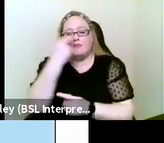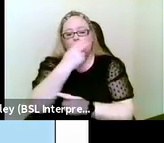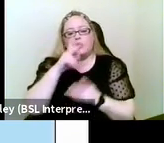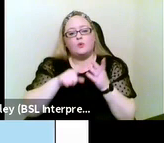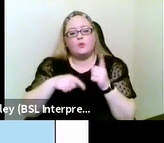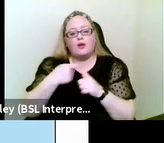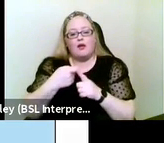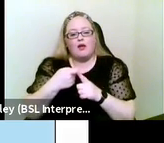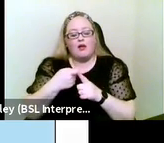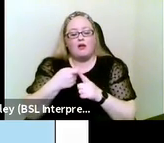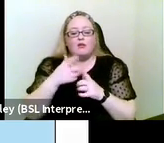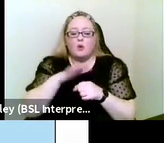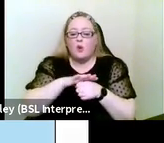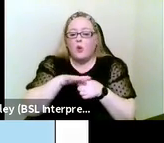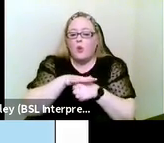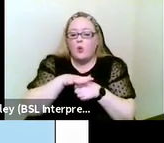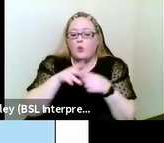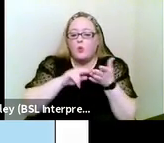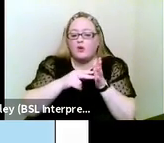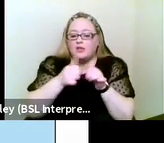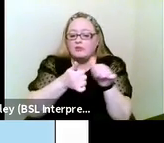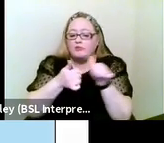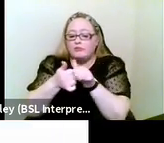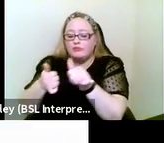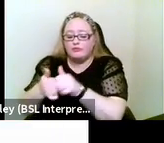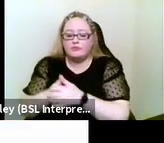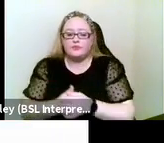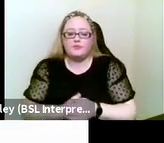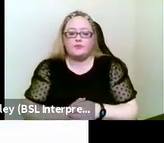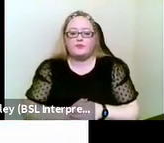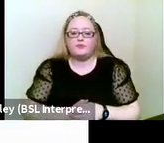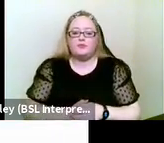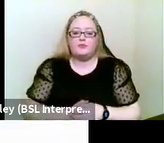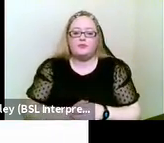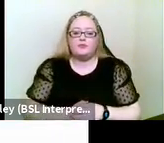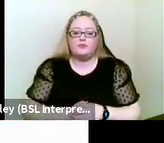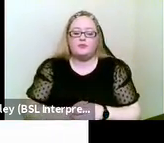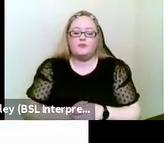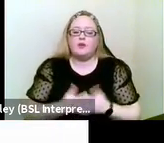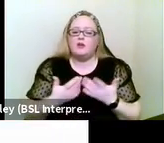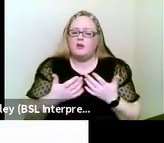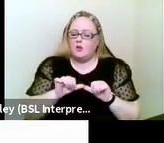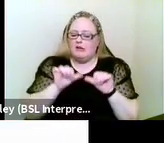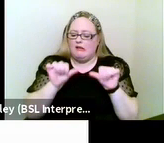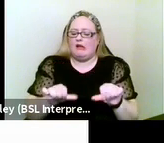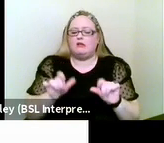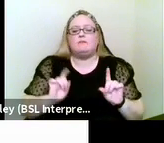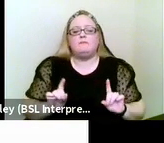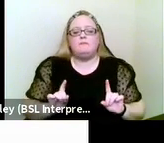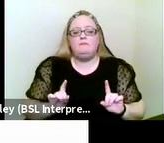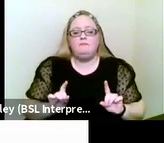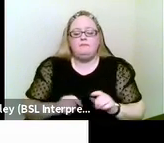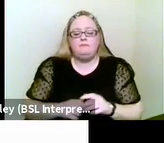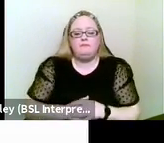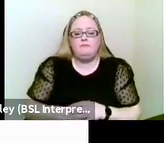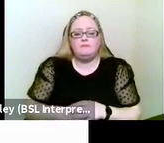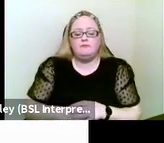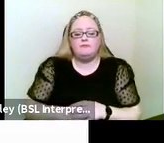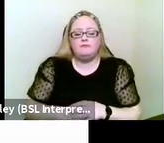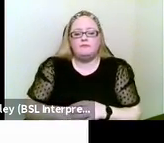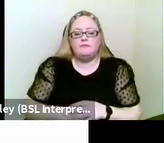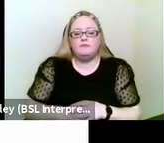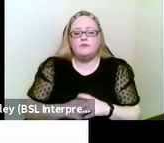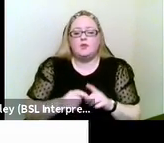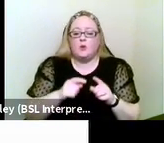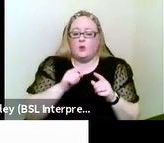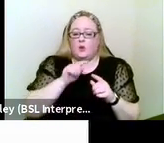as well. Next slide, please. So where do we go from here? Well, these are some of